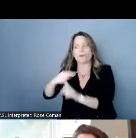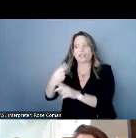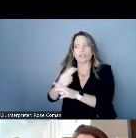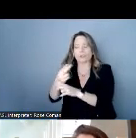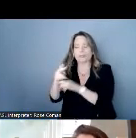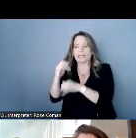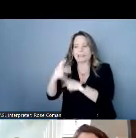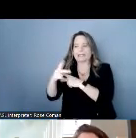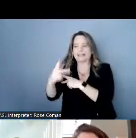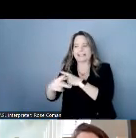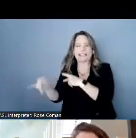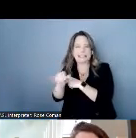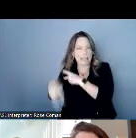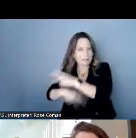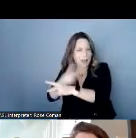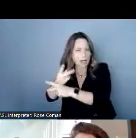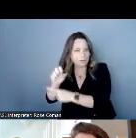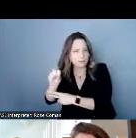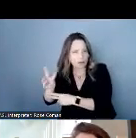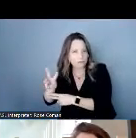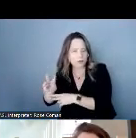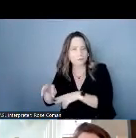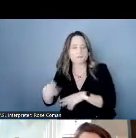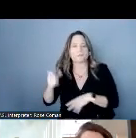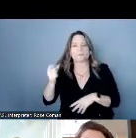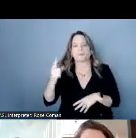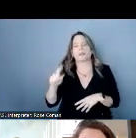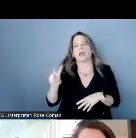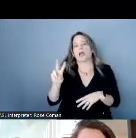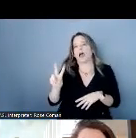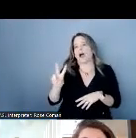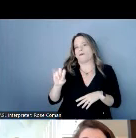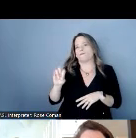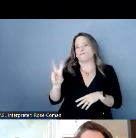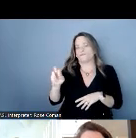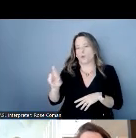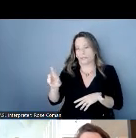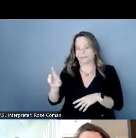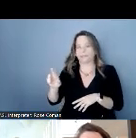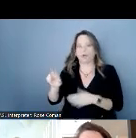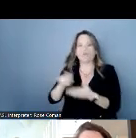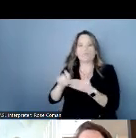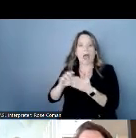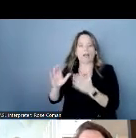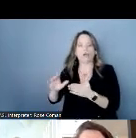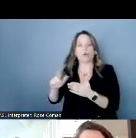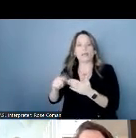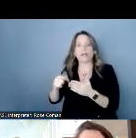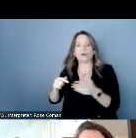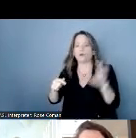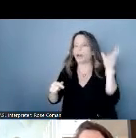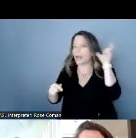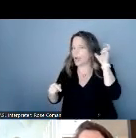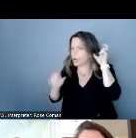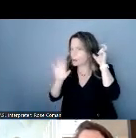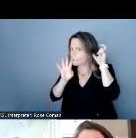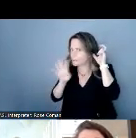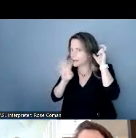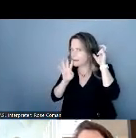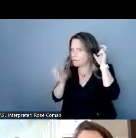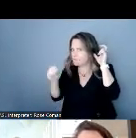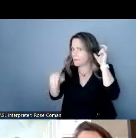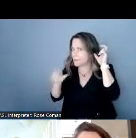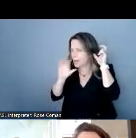revoices what they are saying in to their software um but i it's a level of